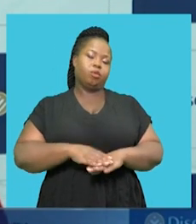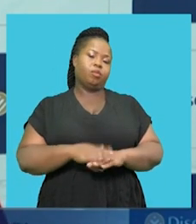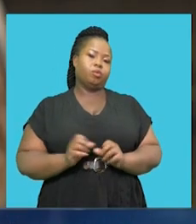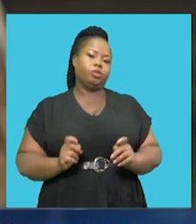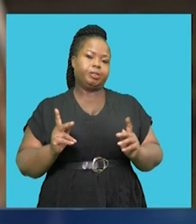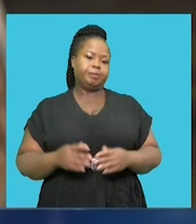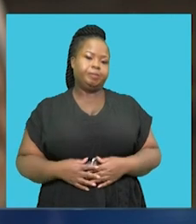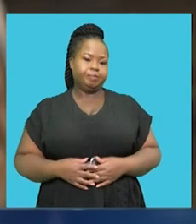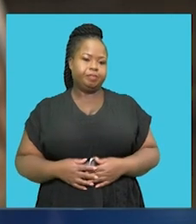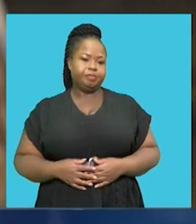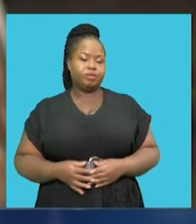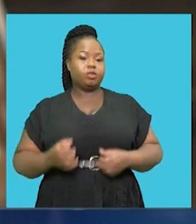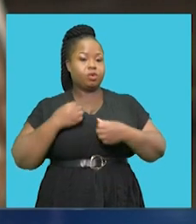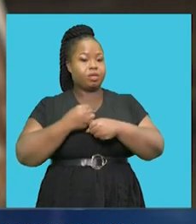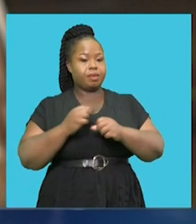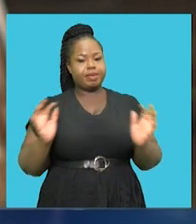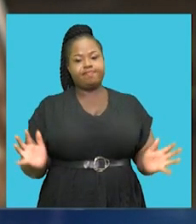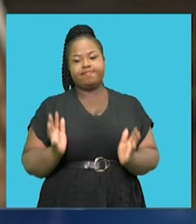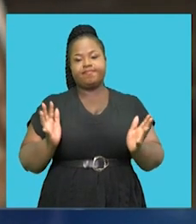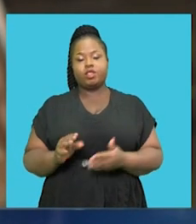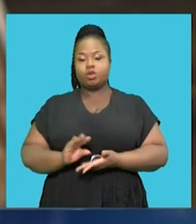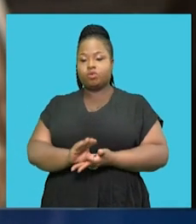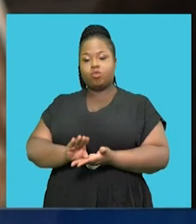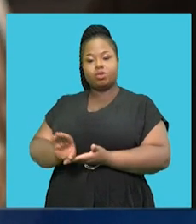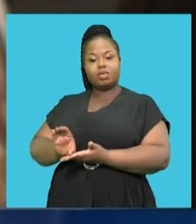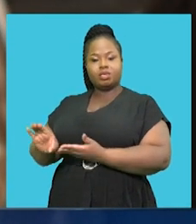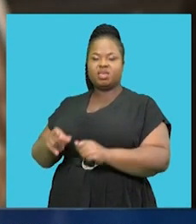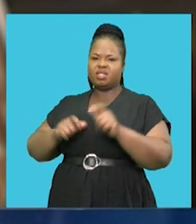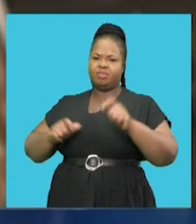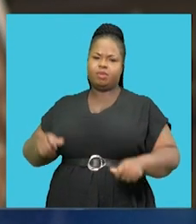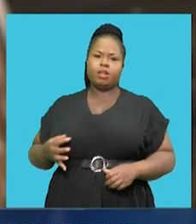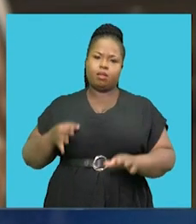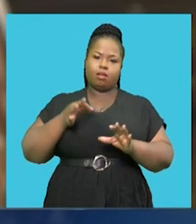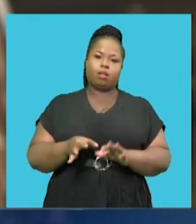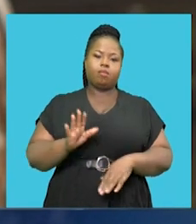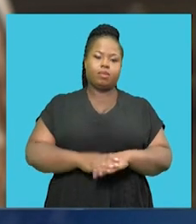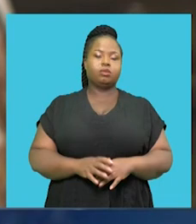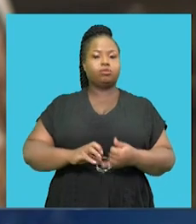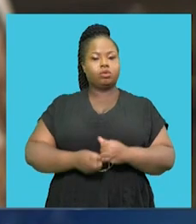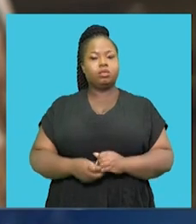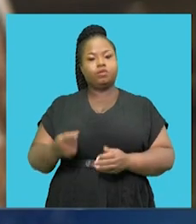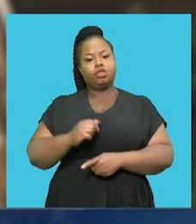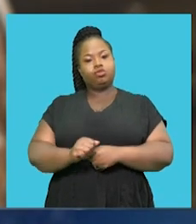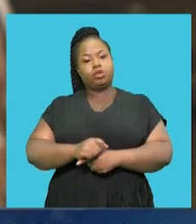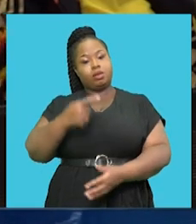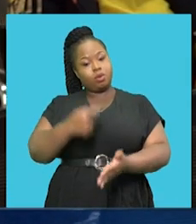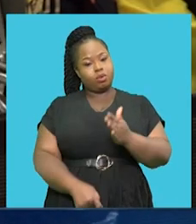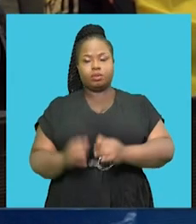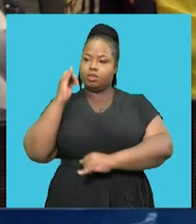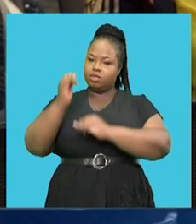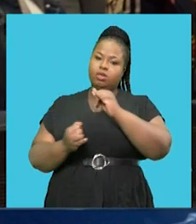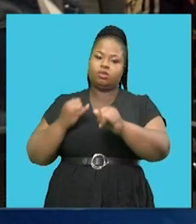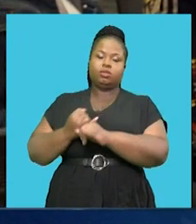opportunities. The campaign encourages corporate sponsors and general public to contribute towards covering training costs, international